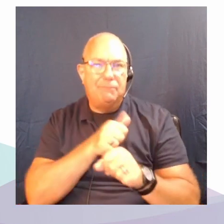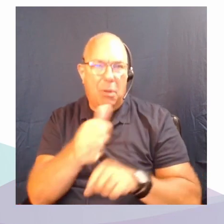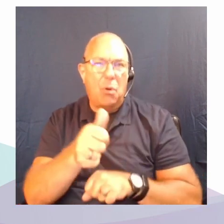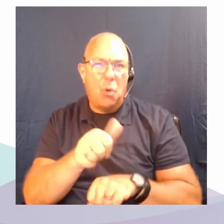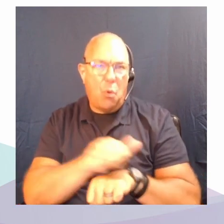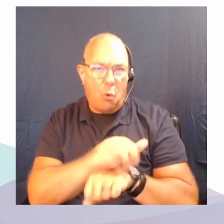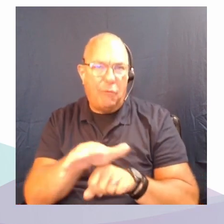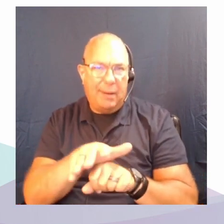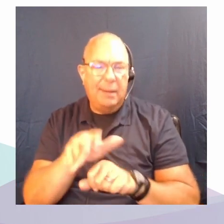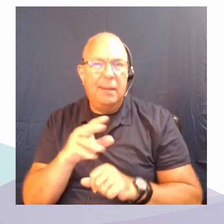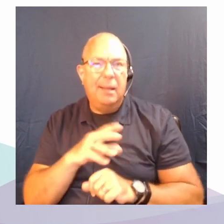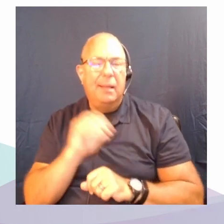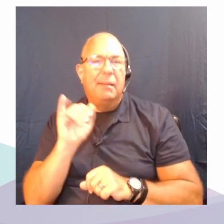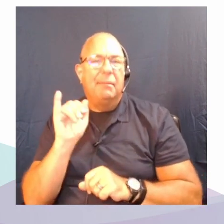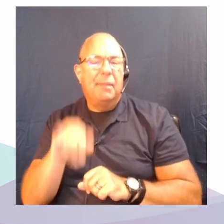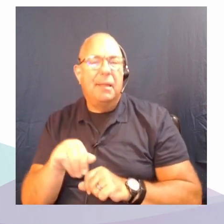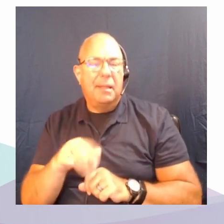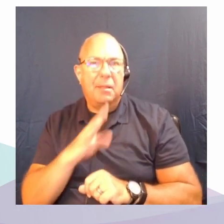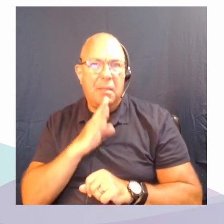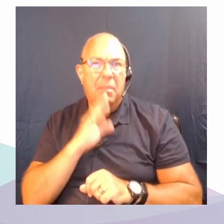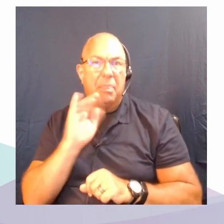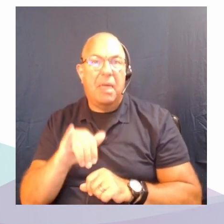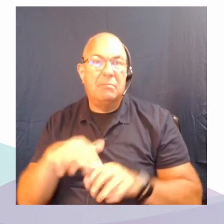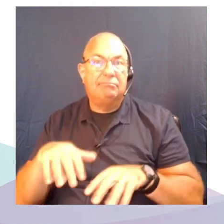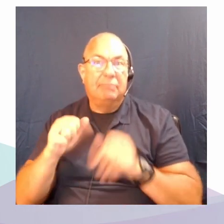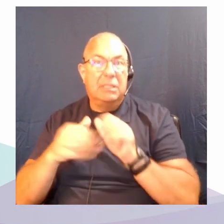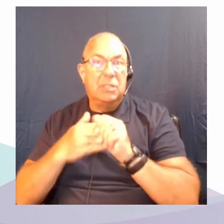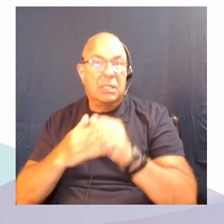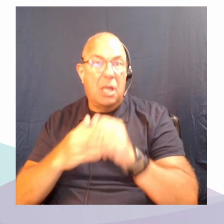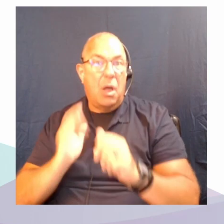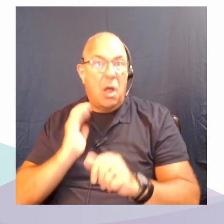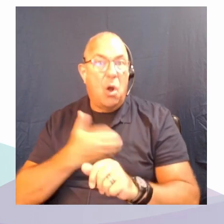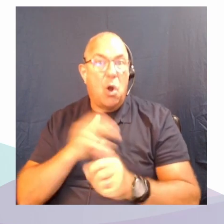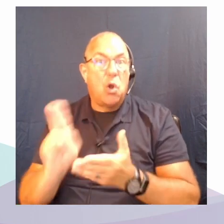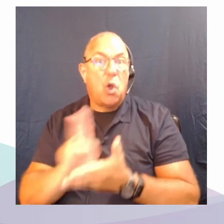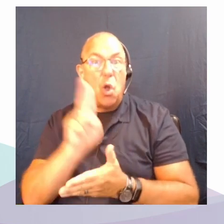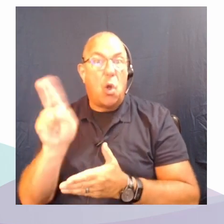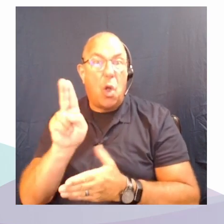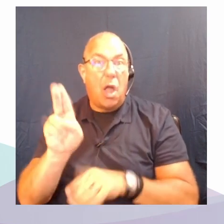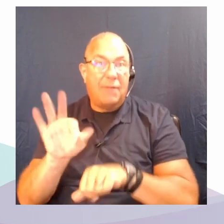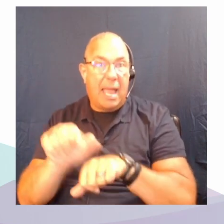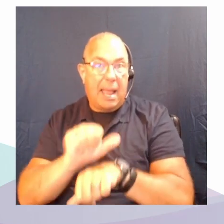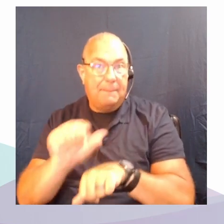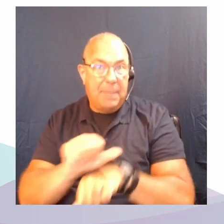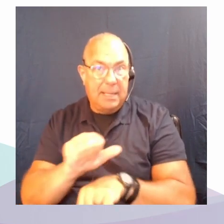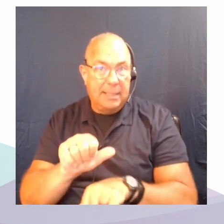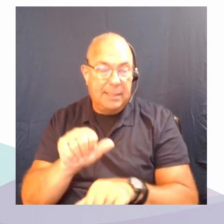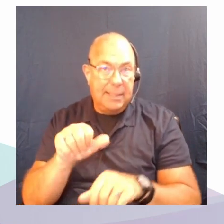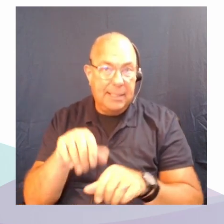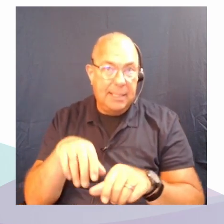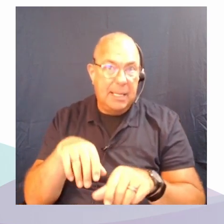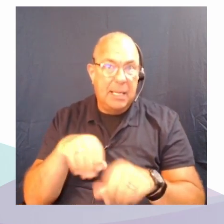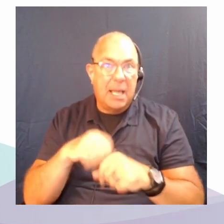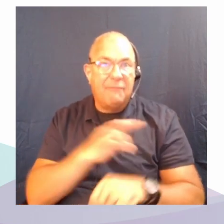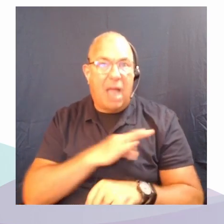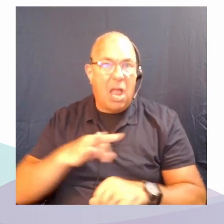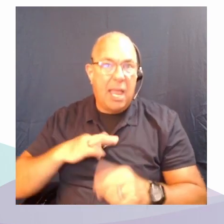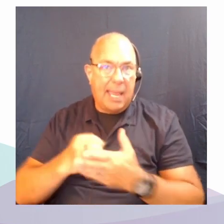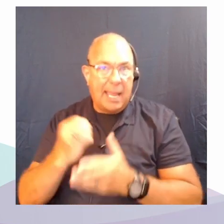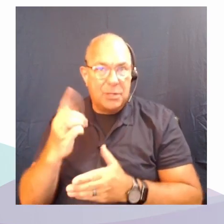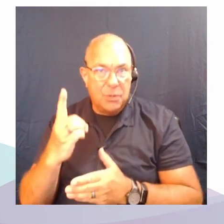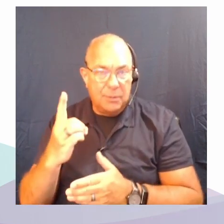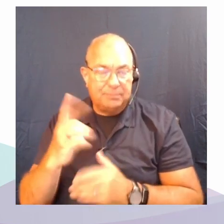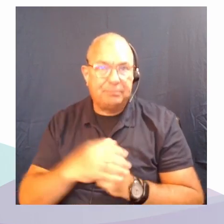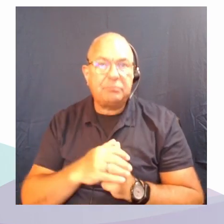something I would say that was led by one of our colleagues at the University of Alberta and the um Faculty of Education we would certainly draw on her